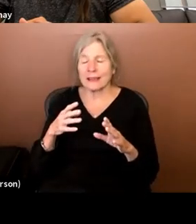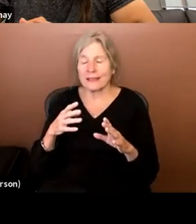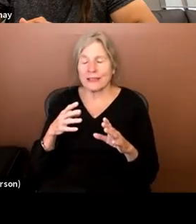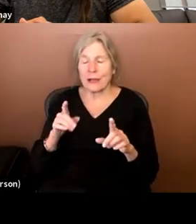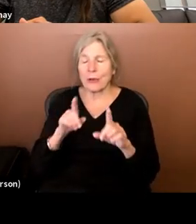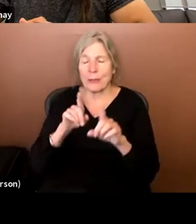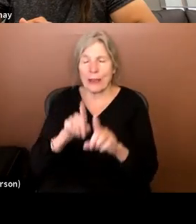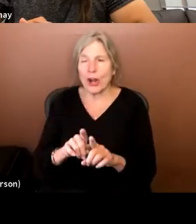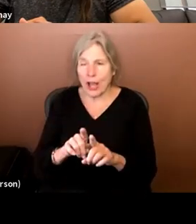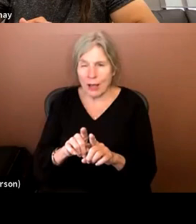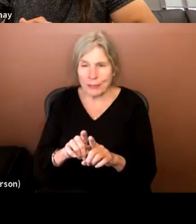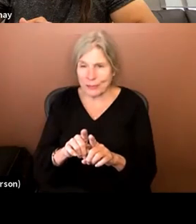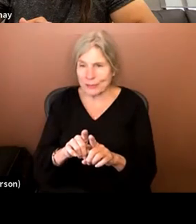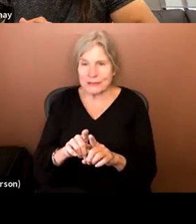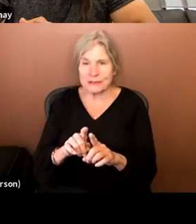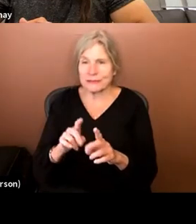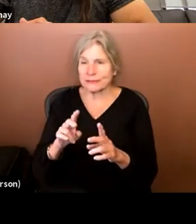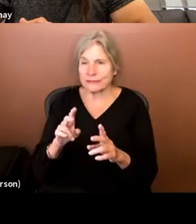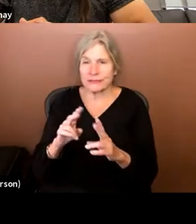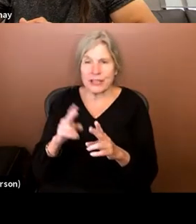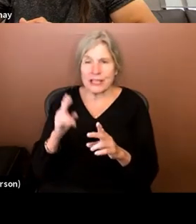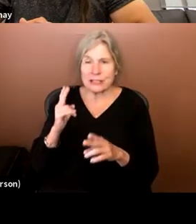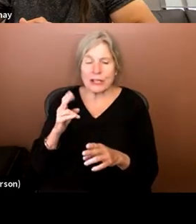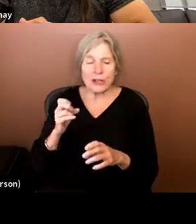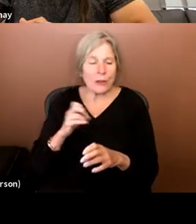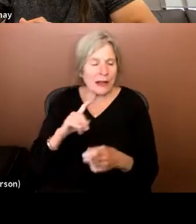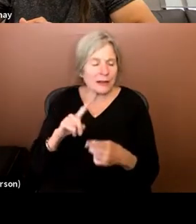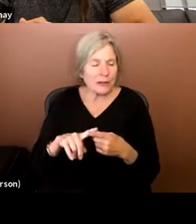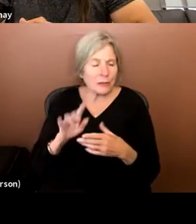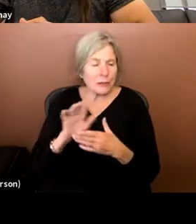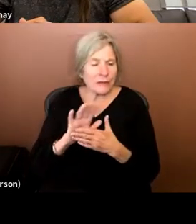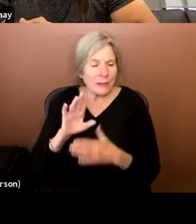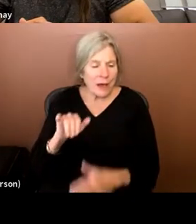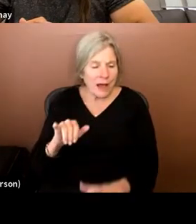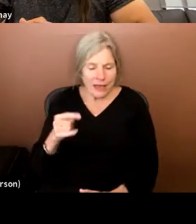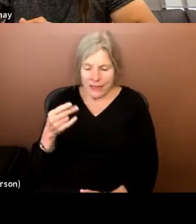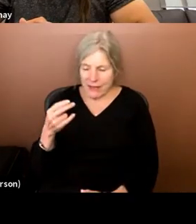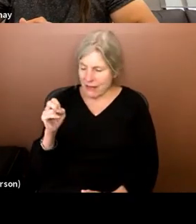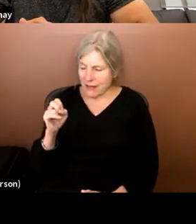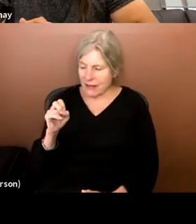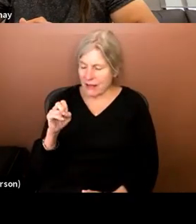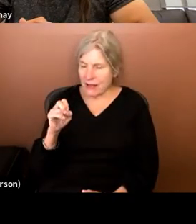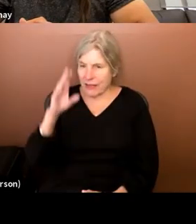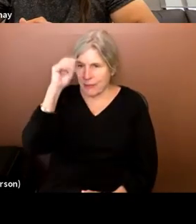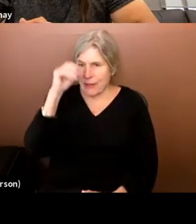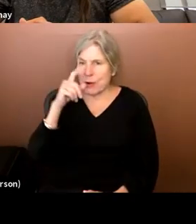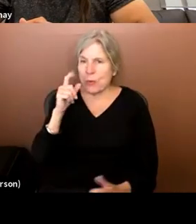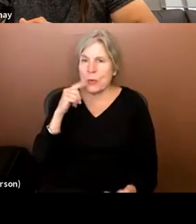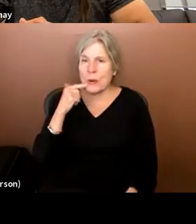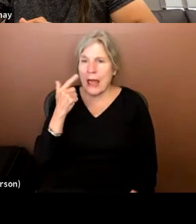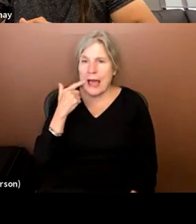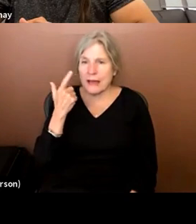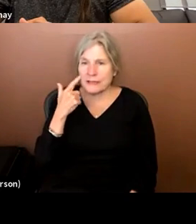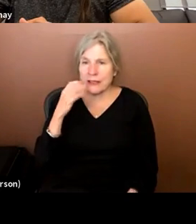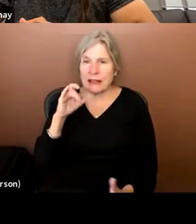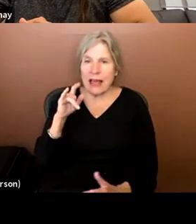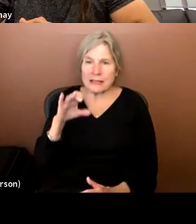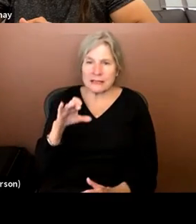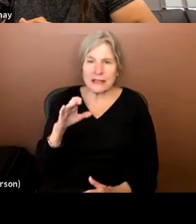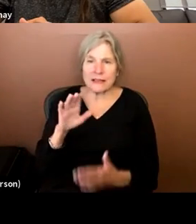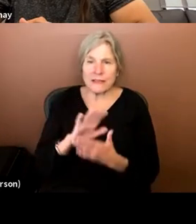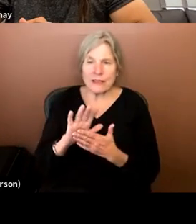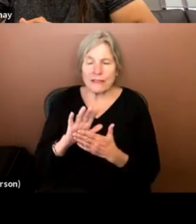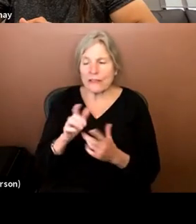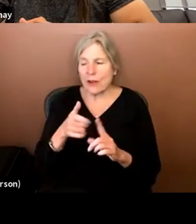um, uh, the movie by, um, the, uh, the man who laughs, which is a classic film of the